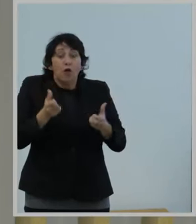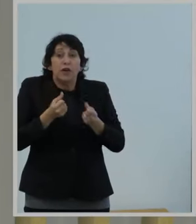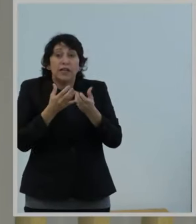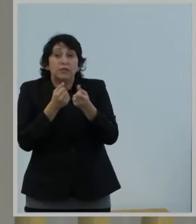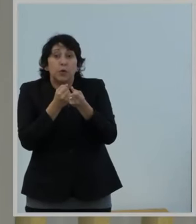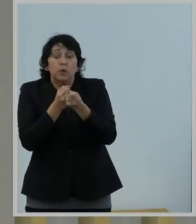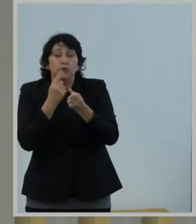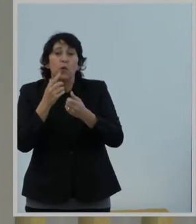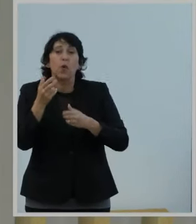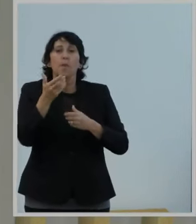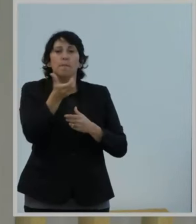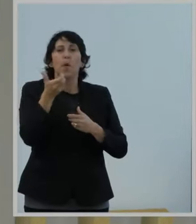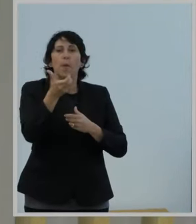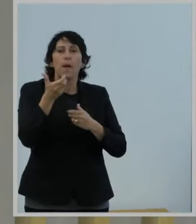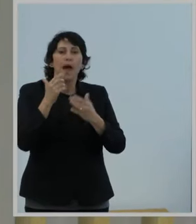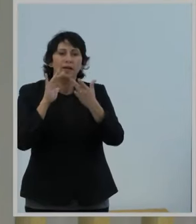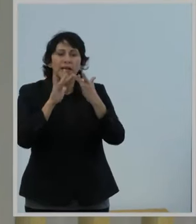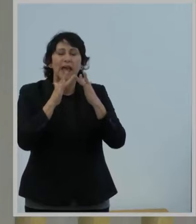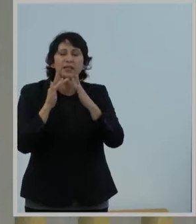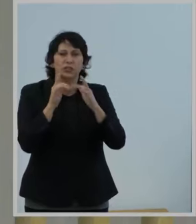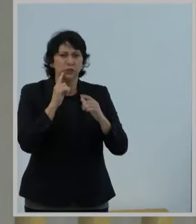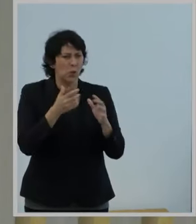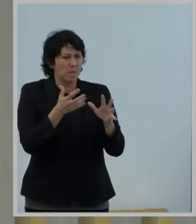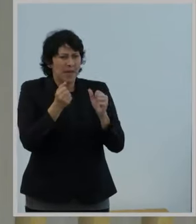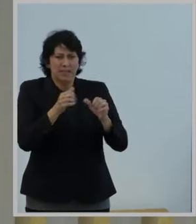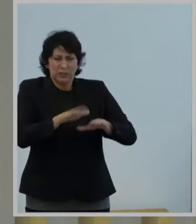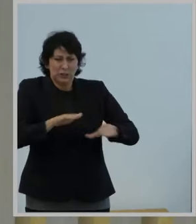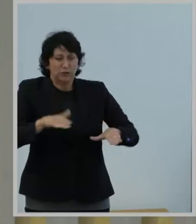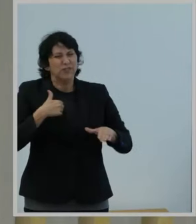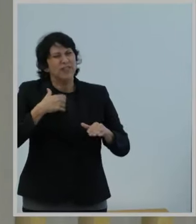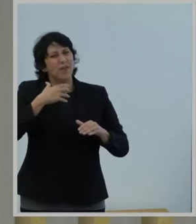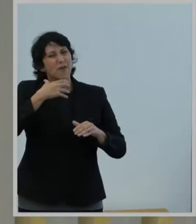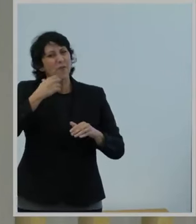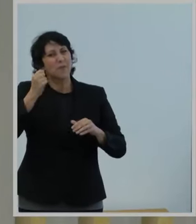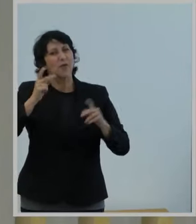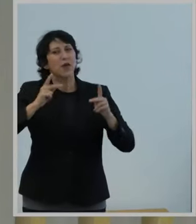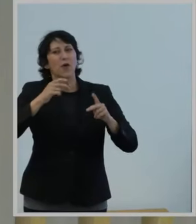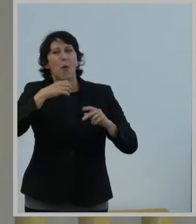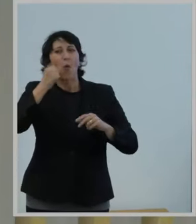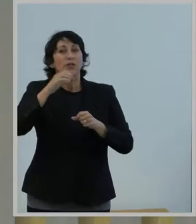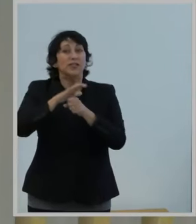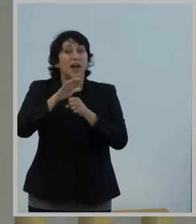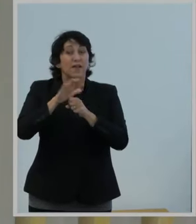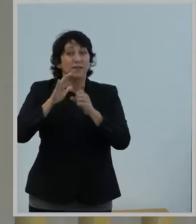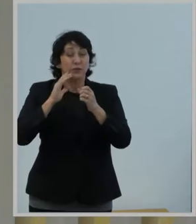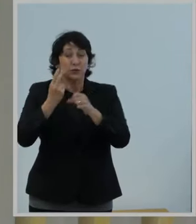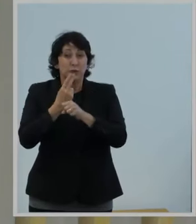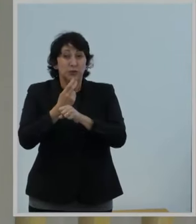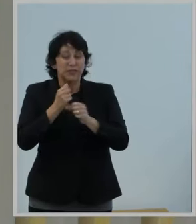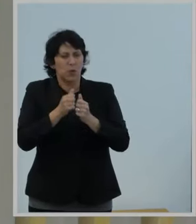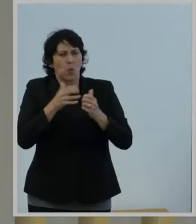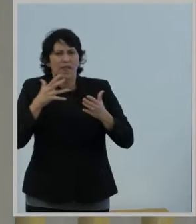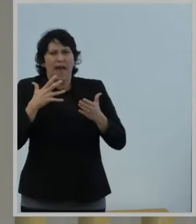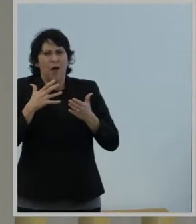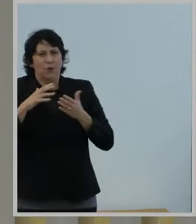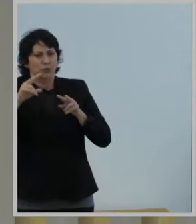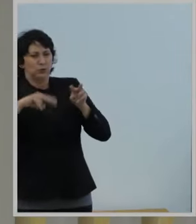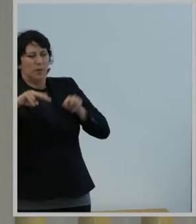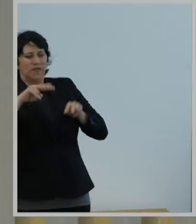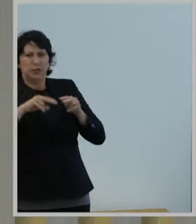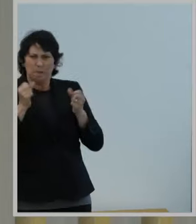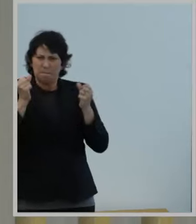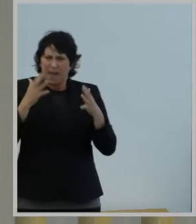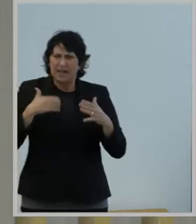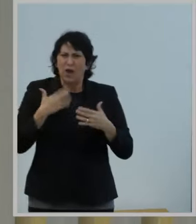ACP and Lifeline programs, and the vast majority of children old enough to use the internet without close supervision already have internet